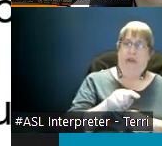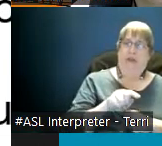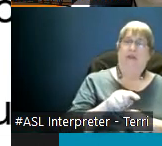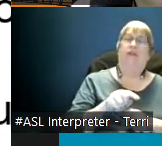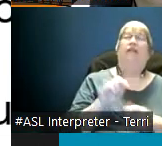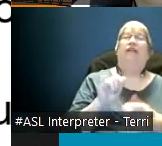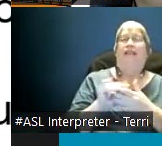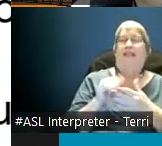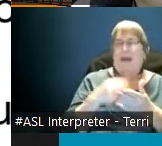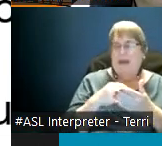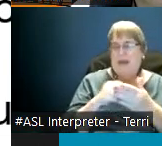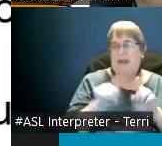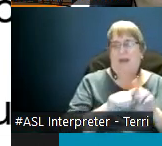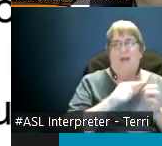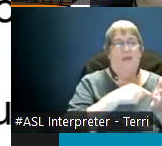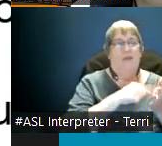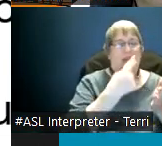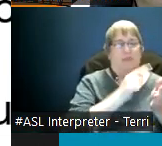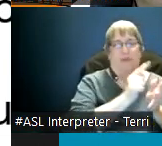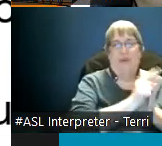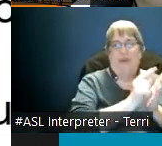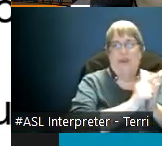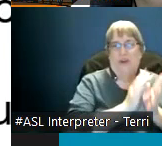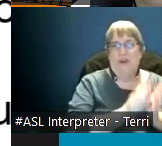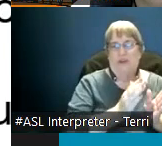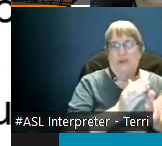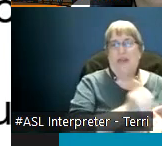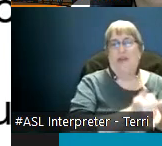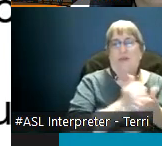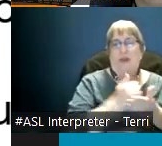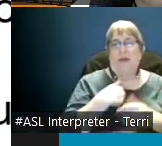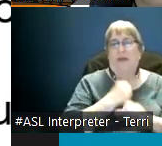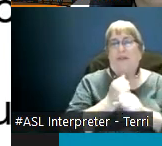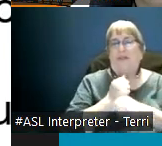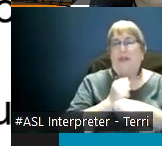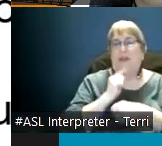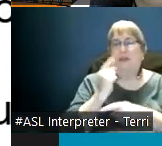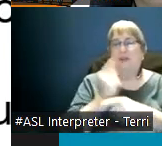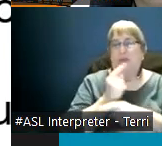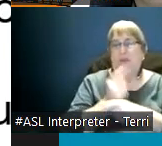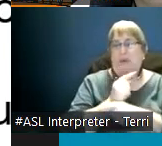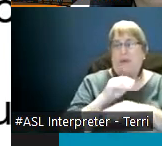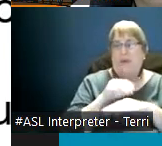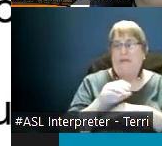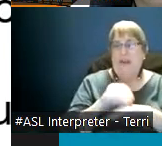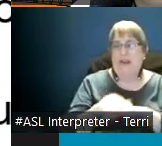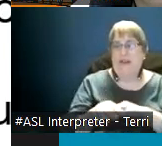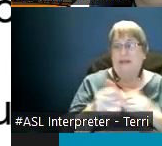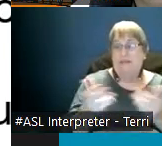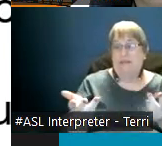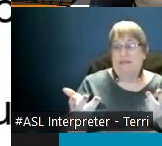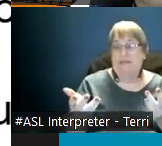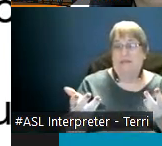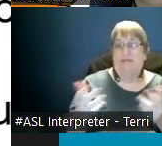call to make sure that we're on the right side of this and that we give you proper advice so you know your union dollars you don't always get to see where it goes like